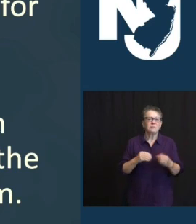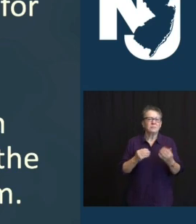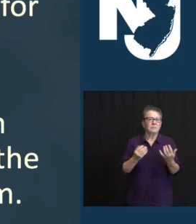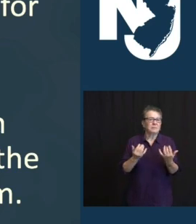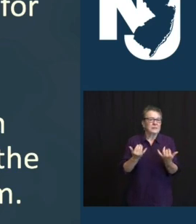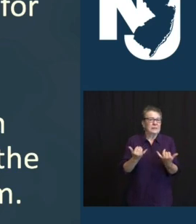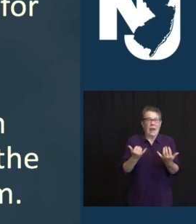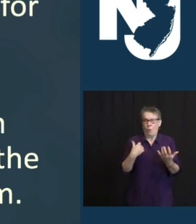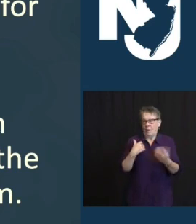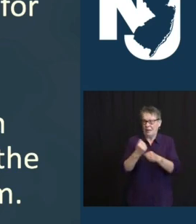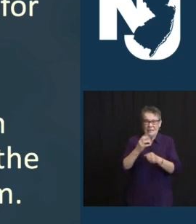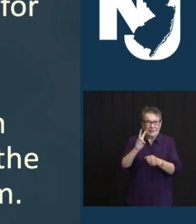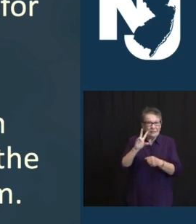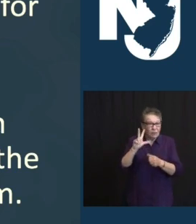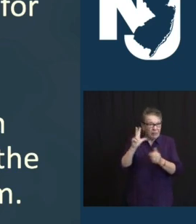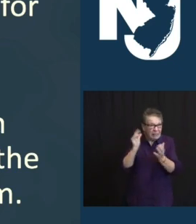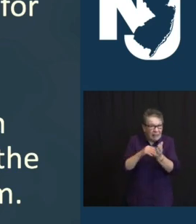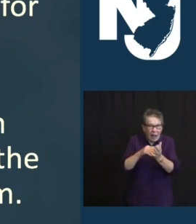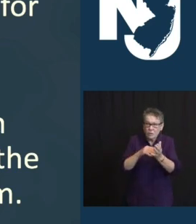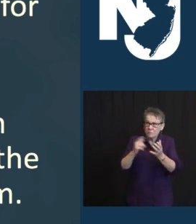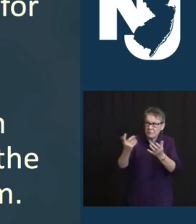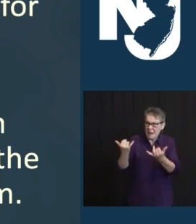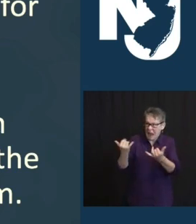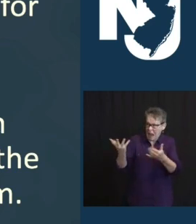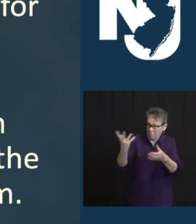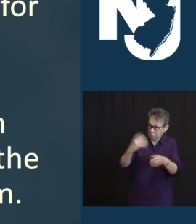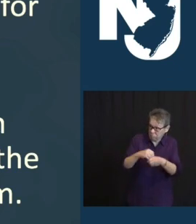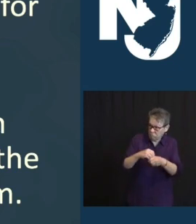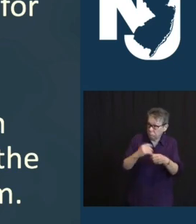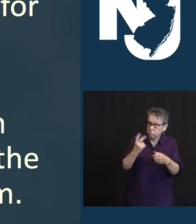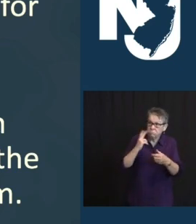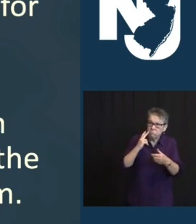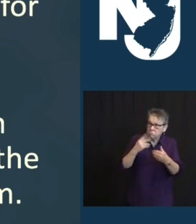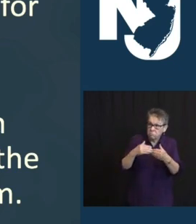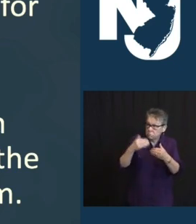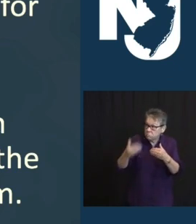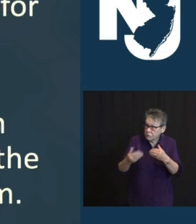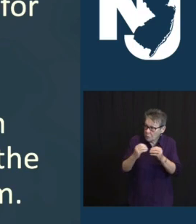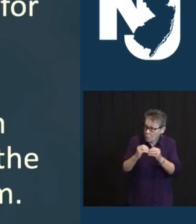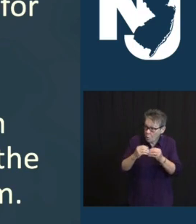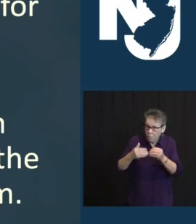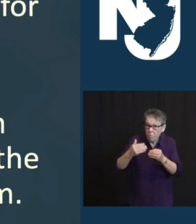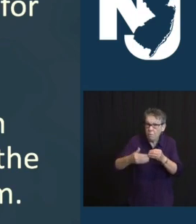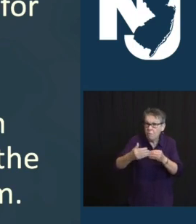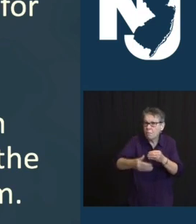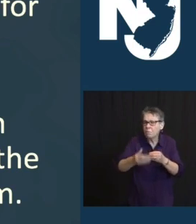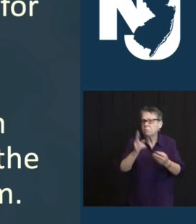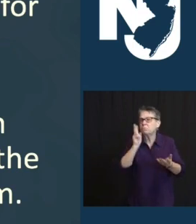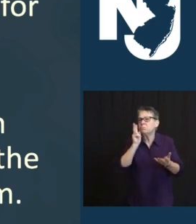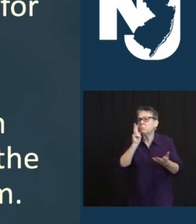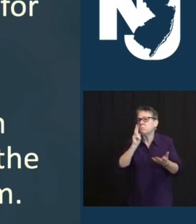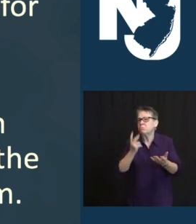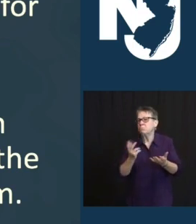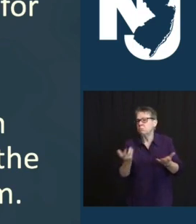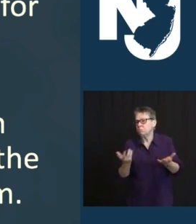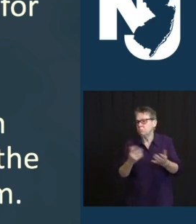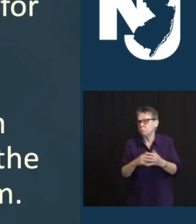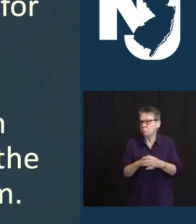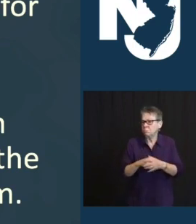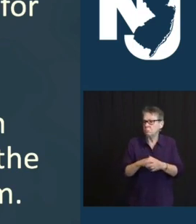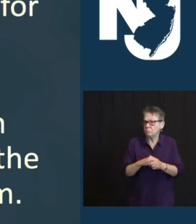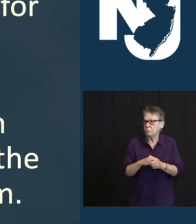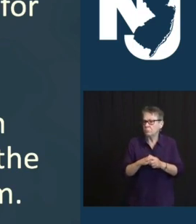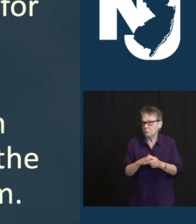UNTIL WE ARE TOLD OTHERWISE. SO WE ARE GOING TO DO ALL THAT WE CAN TO MAKE SURE OUR DISTRIBUTION AND ADMINISTRATION OF THESE DOSES IS